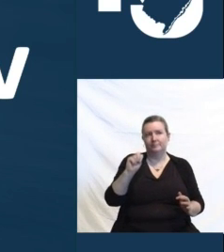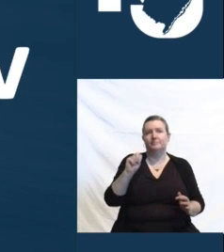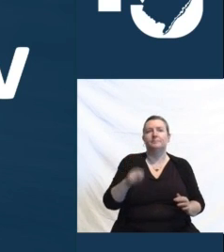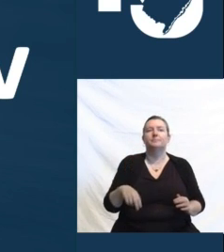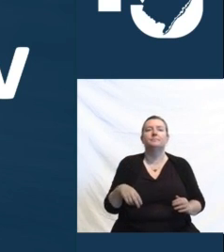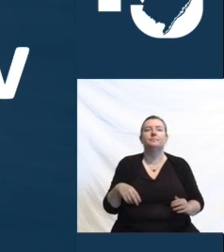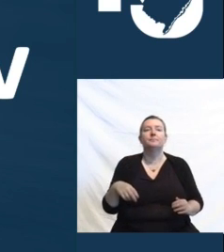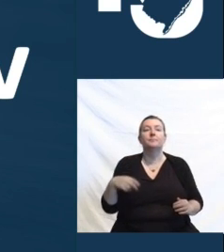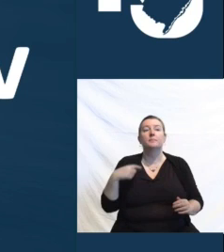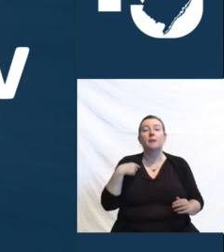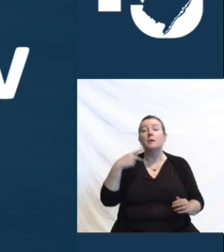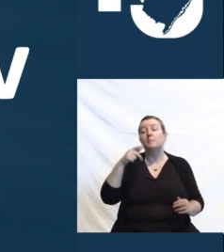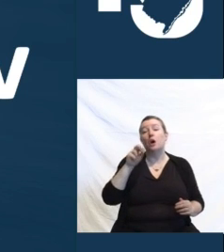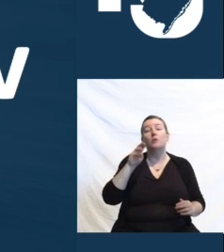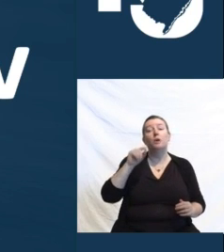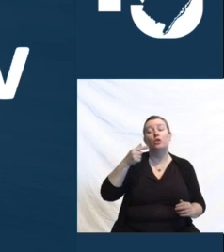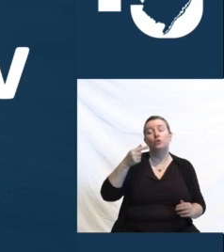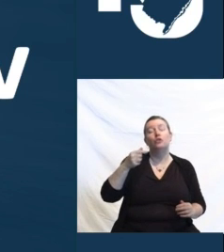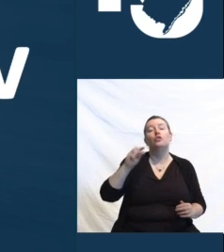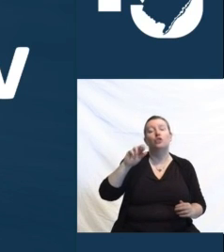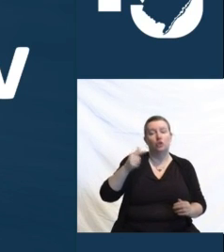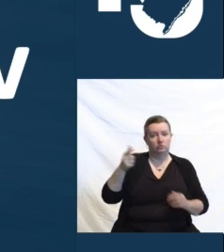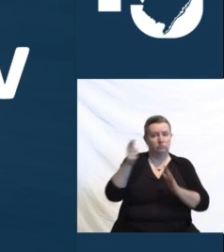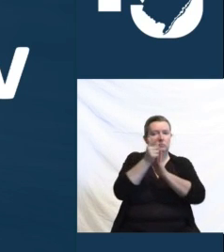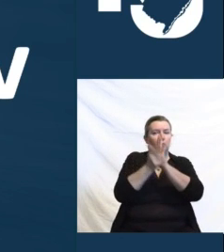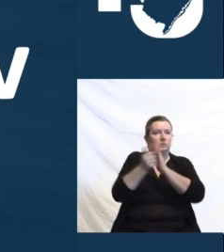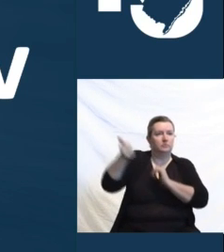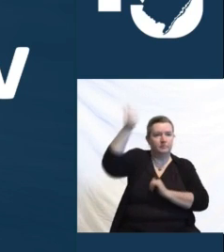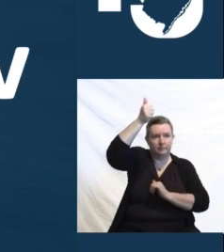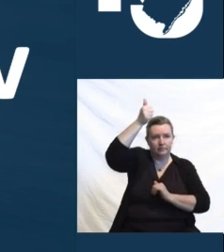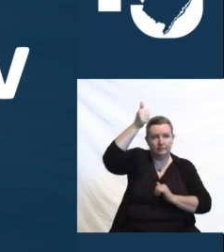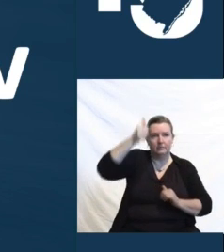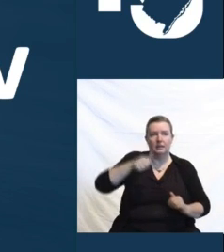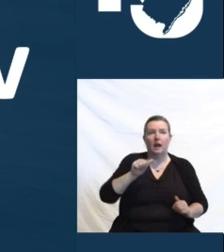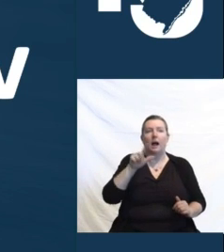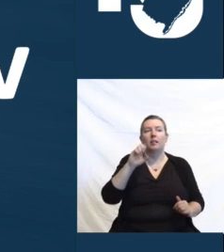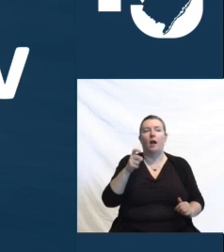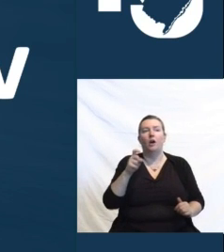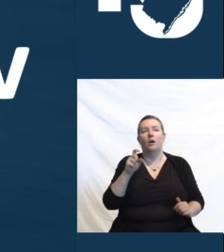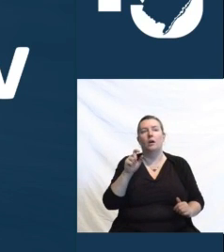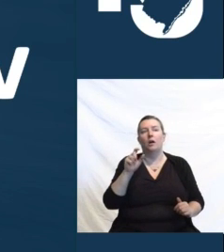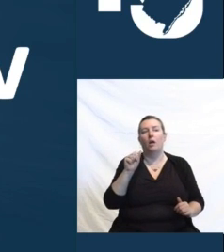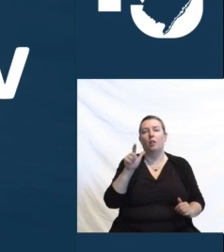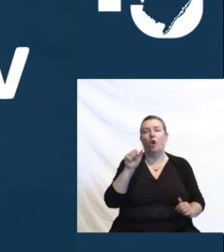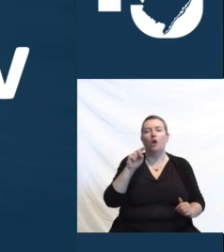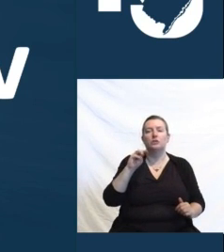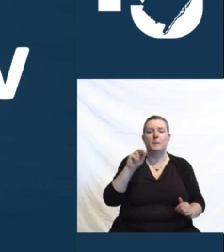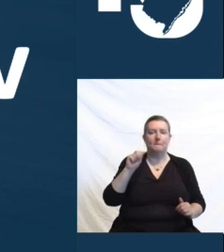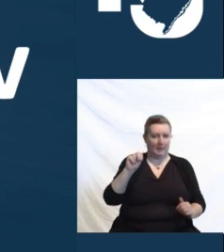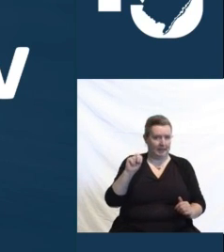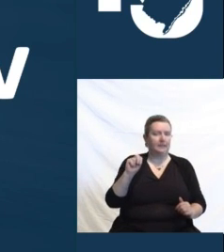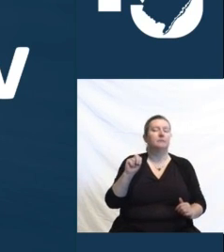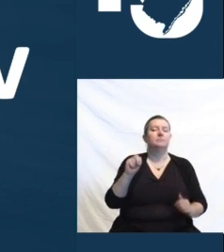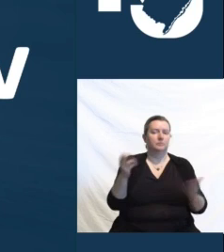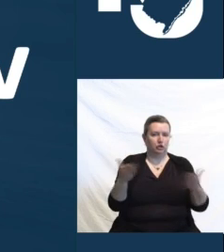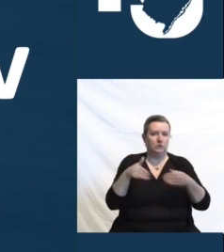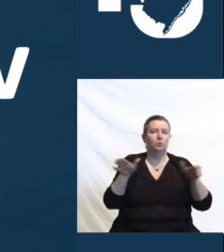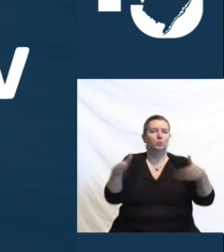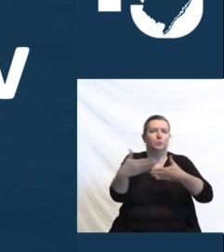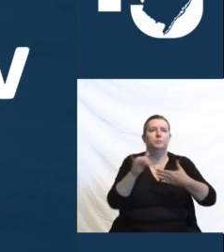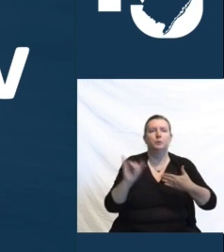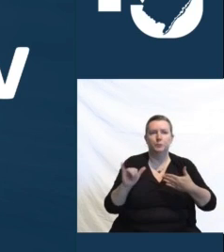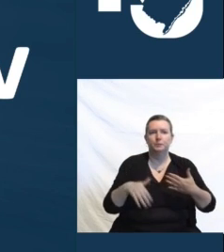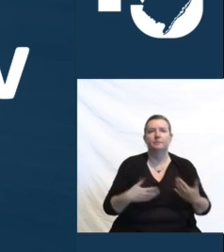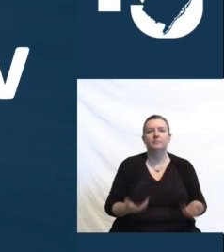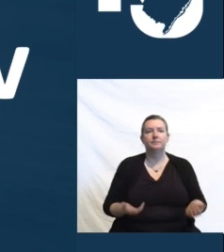with us in a cast of thousands. Judy, this is National Public Health Thank You Day. So